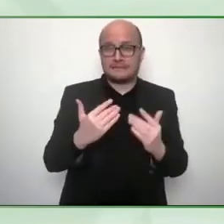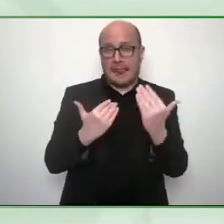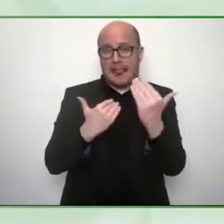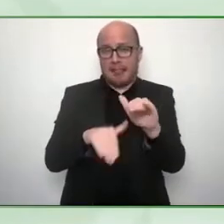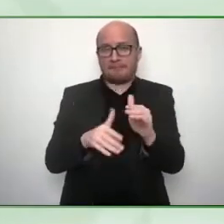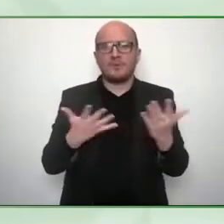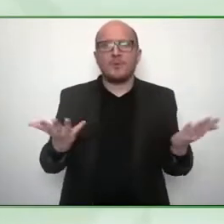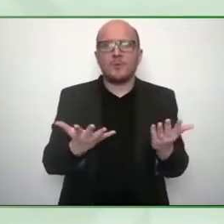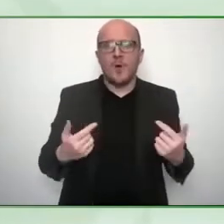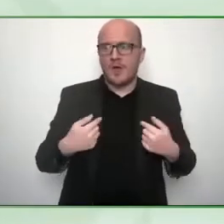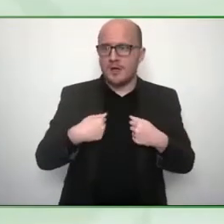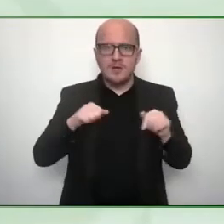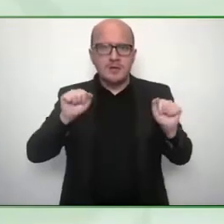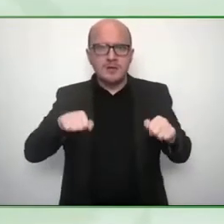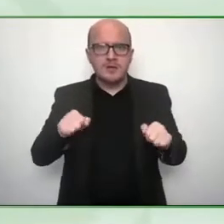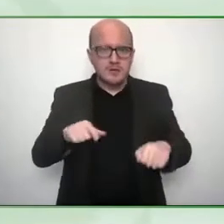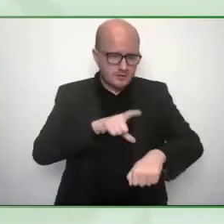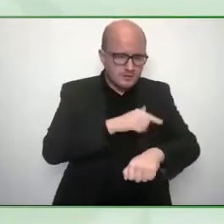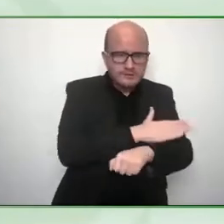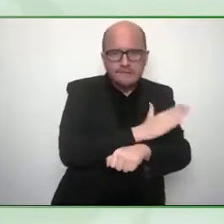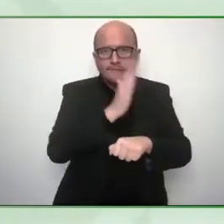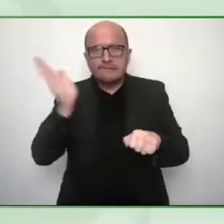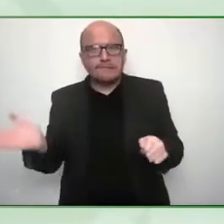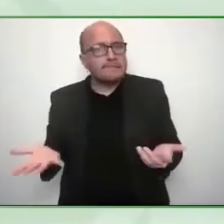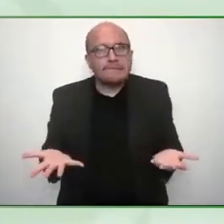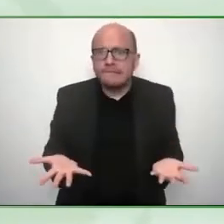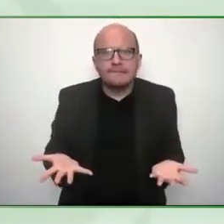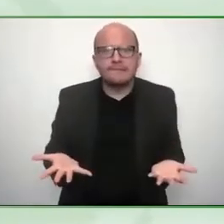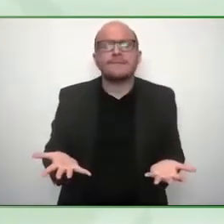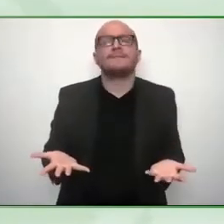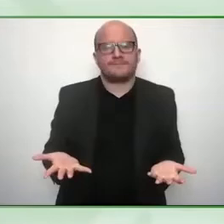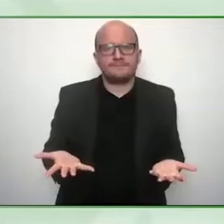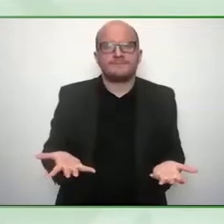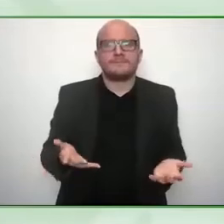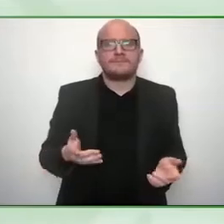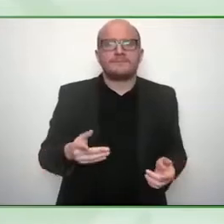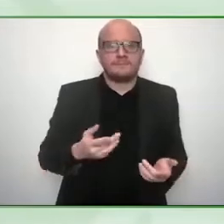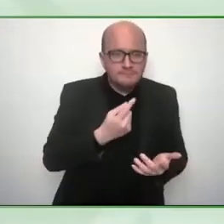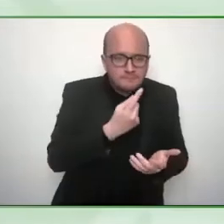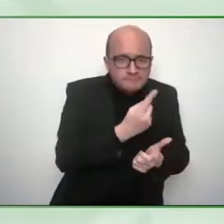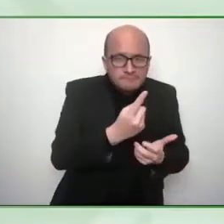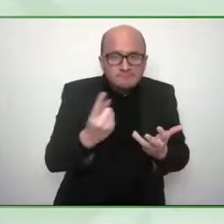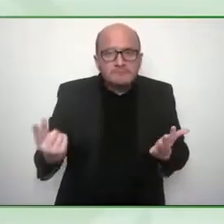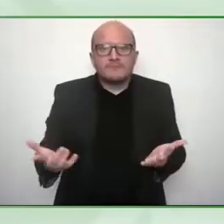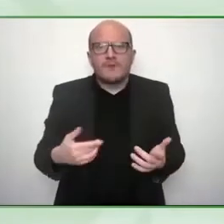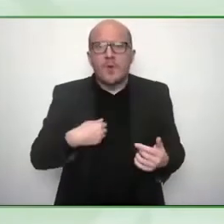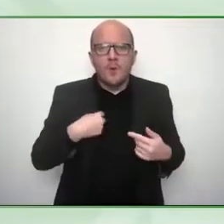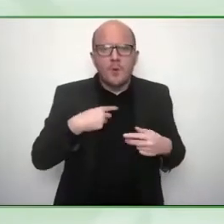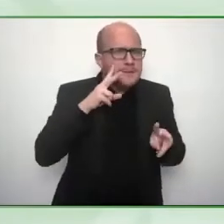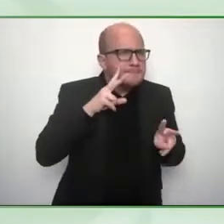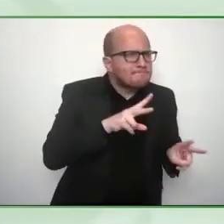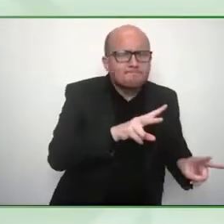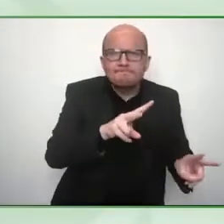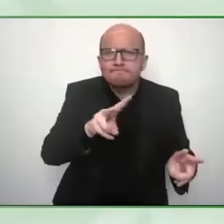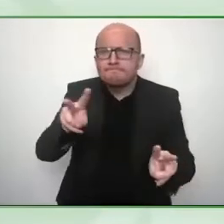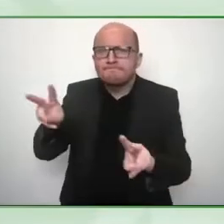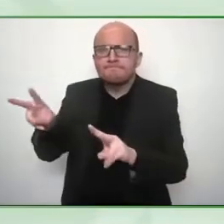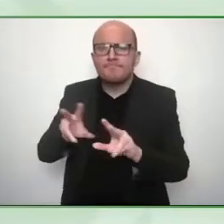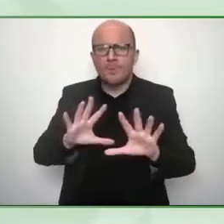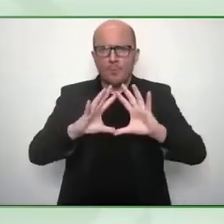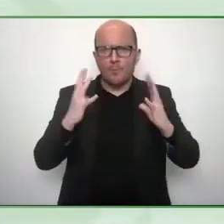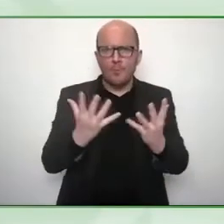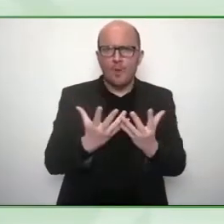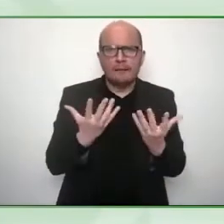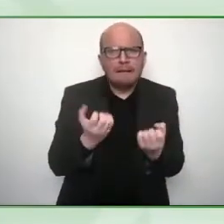that's when we really you know decided to look what technologies are out there in the world that could help us to do this just a little bit better